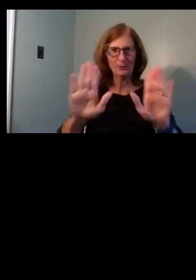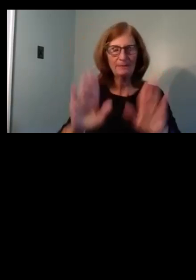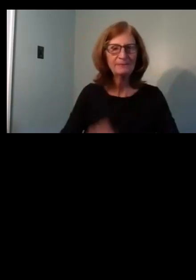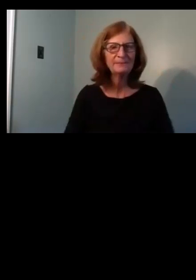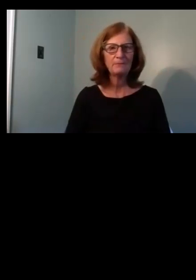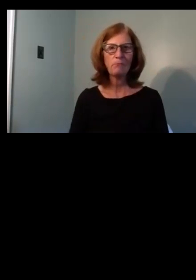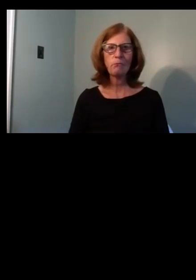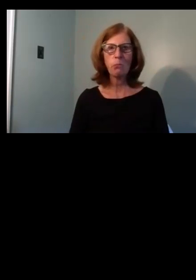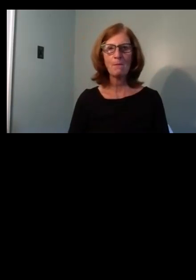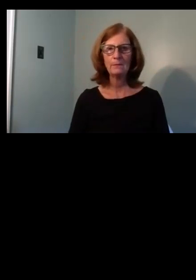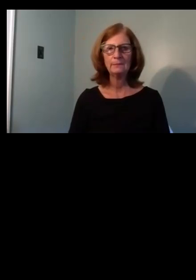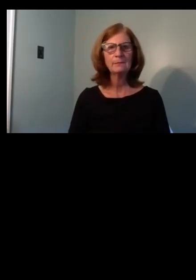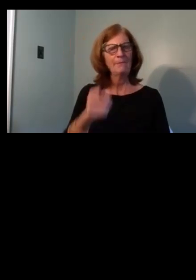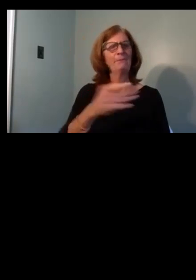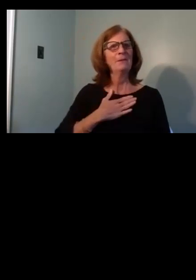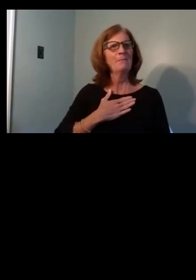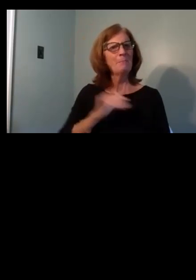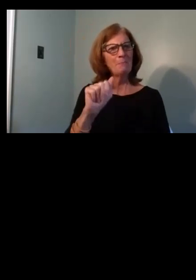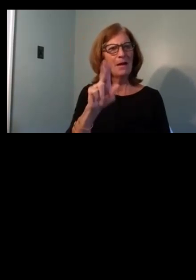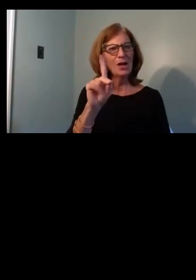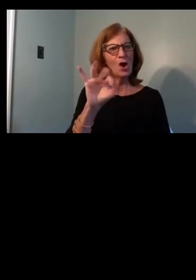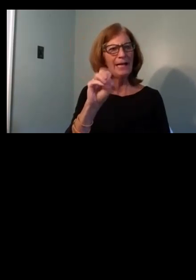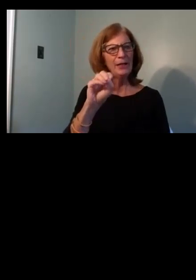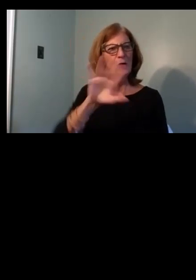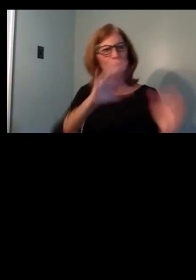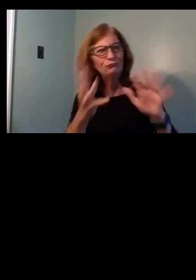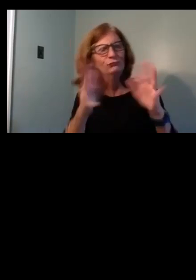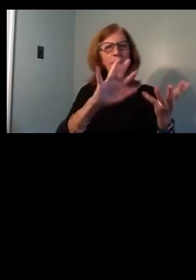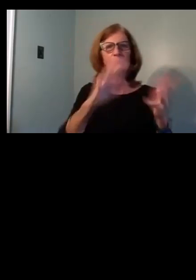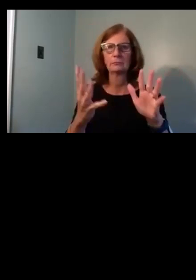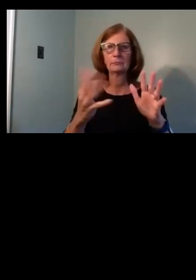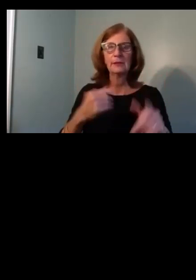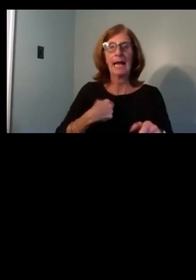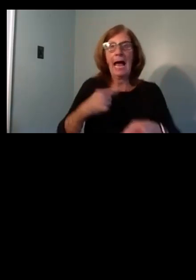um oh my audio went out again sorry hold on one sec i can't hear anything